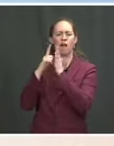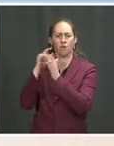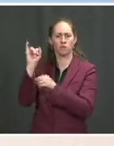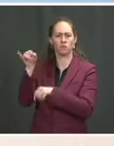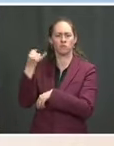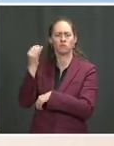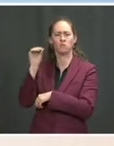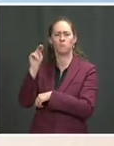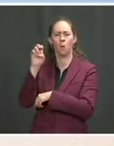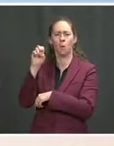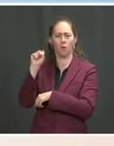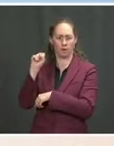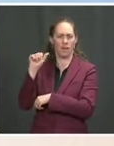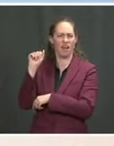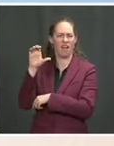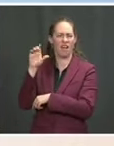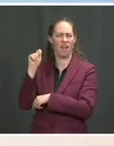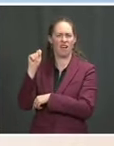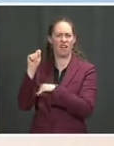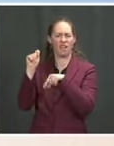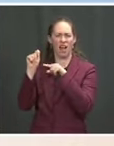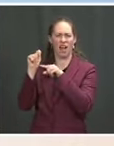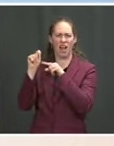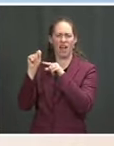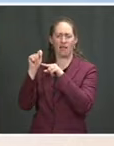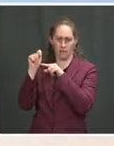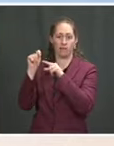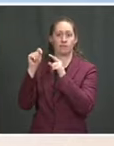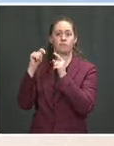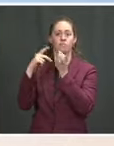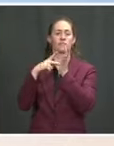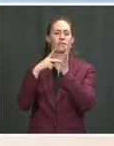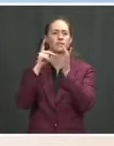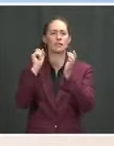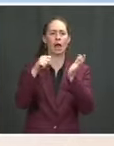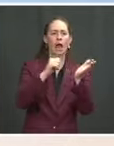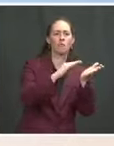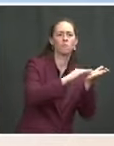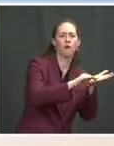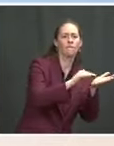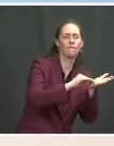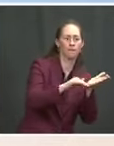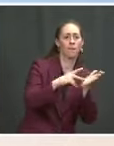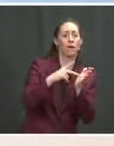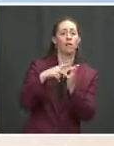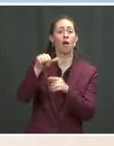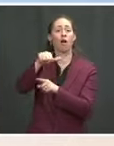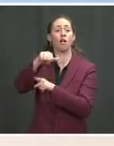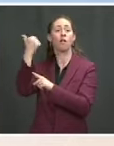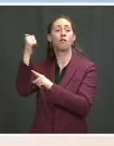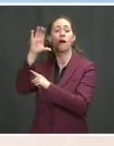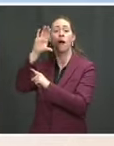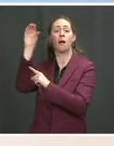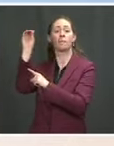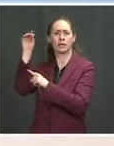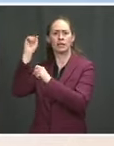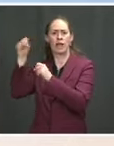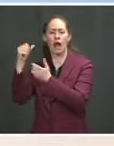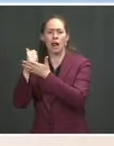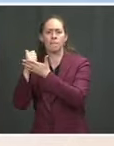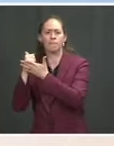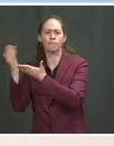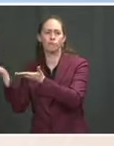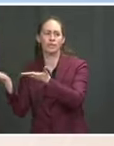available, then we analyze the need for foreign flag vessels and apply the statutory